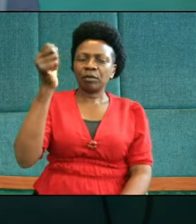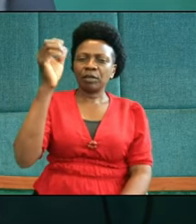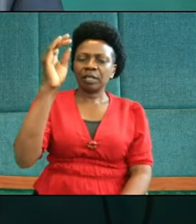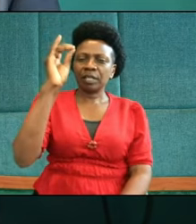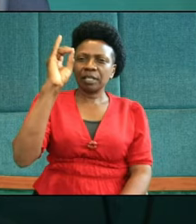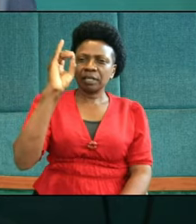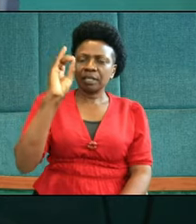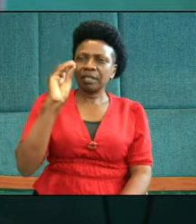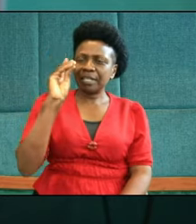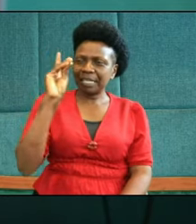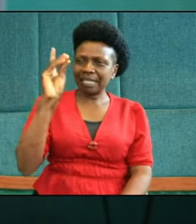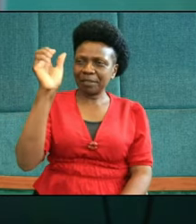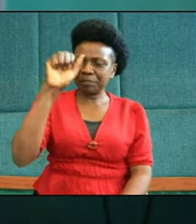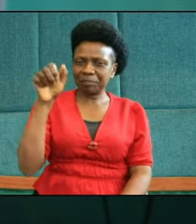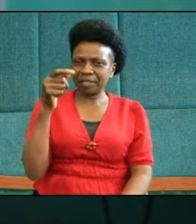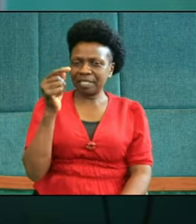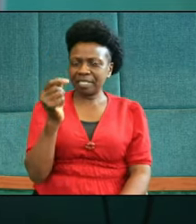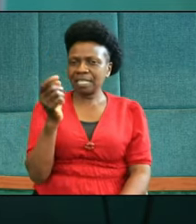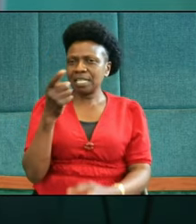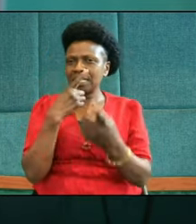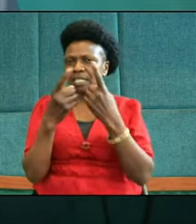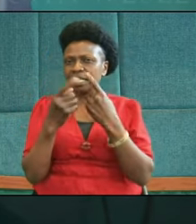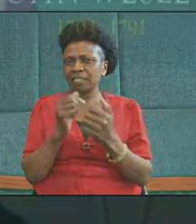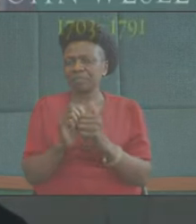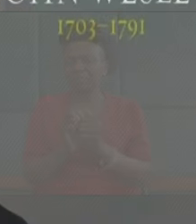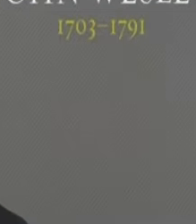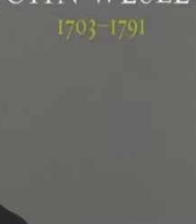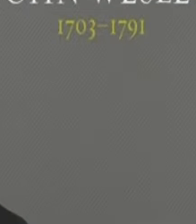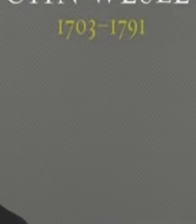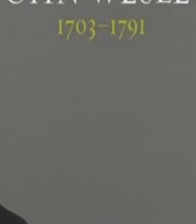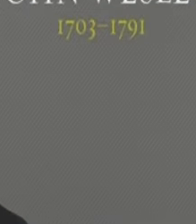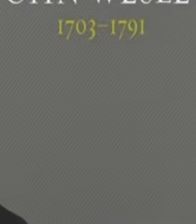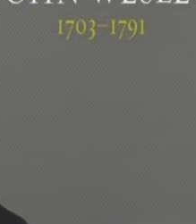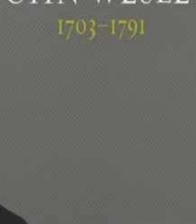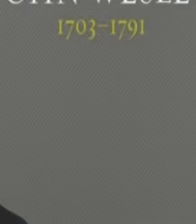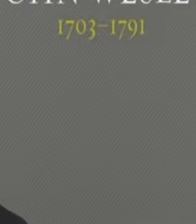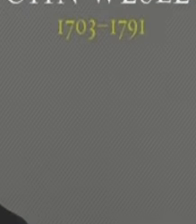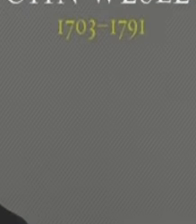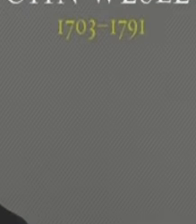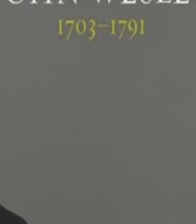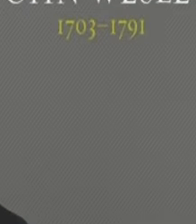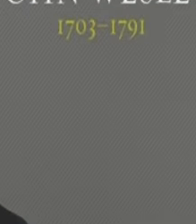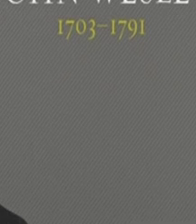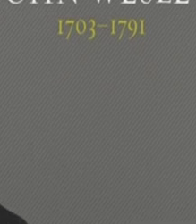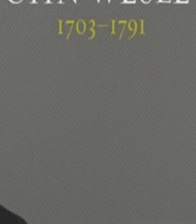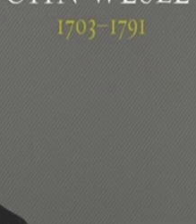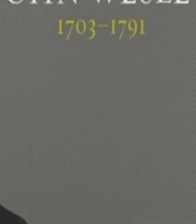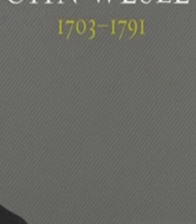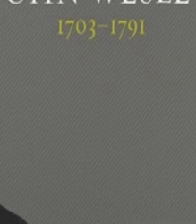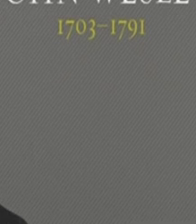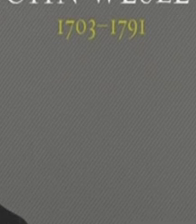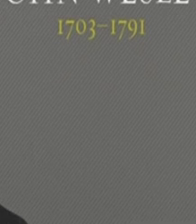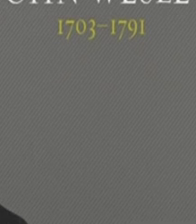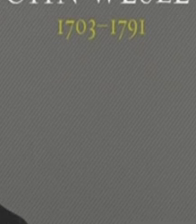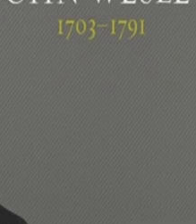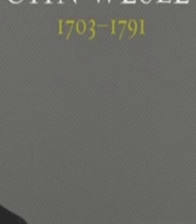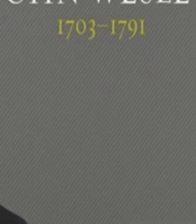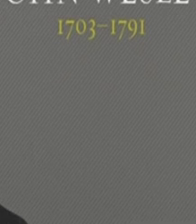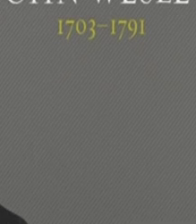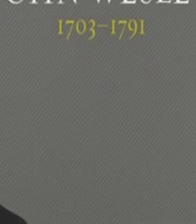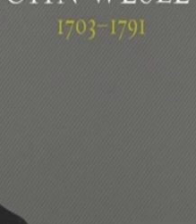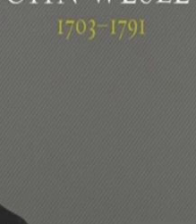he said, and I quote, I judge all things only by the price